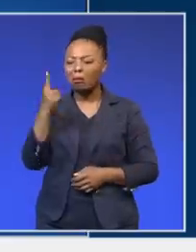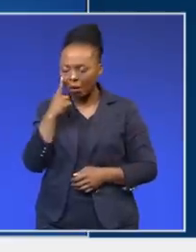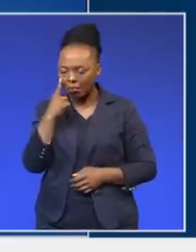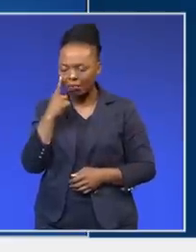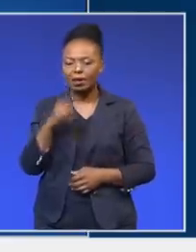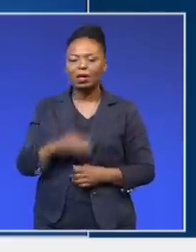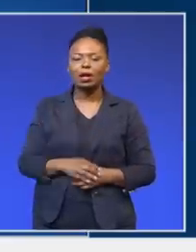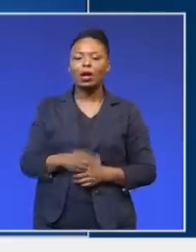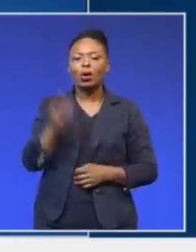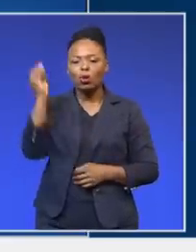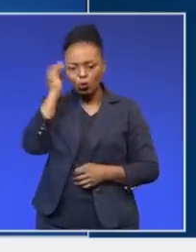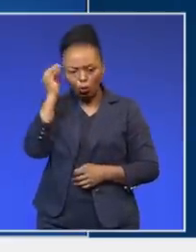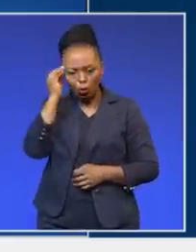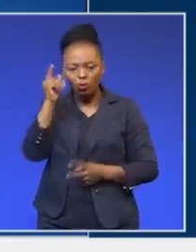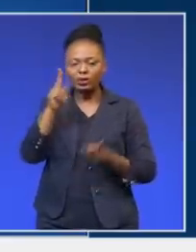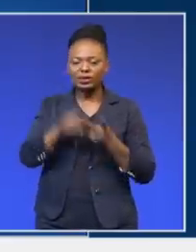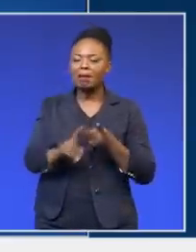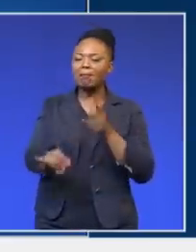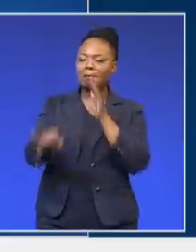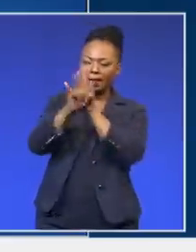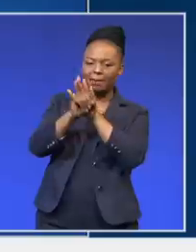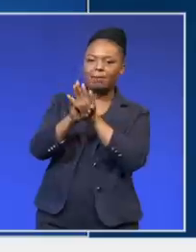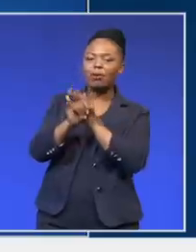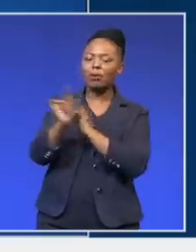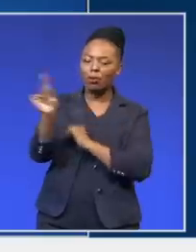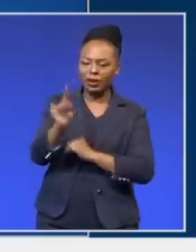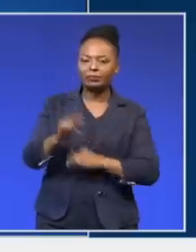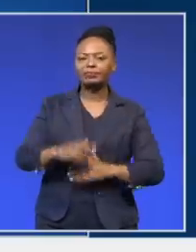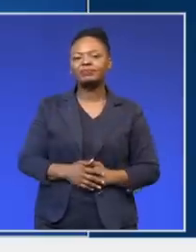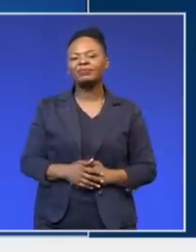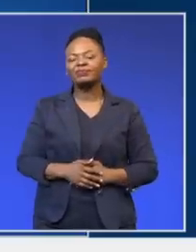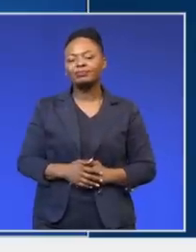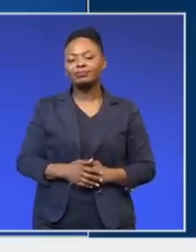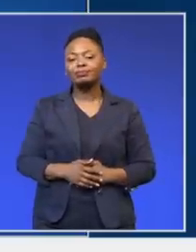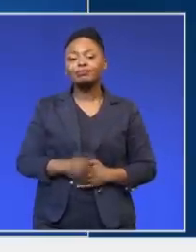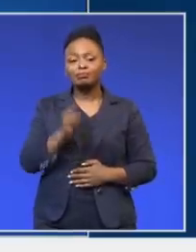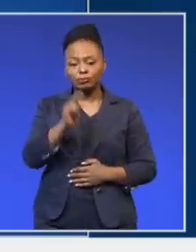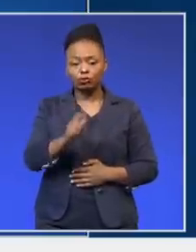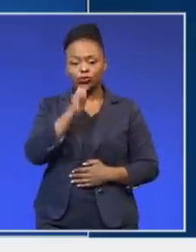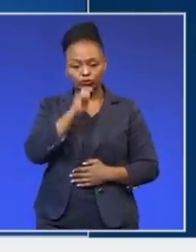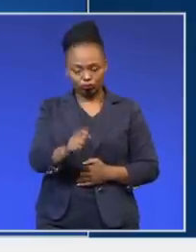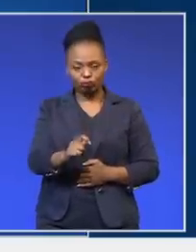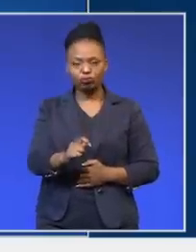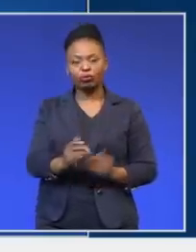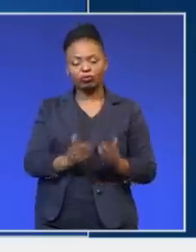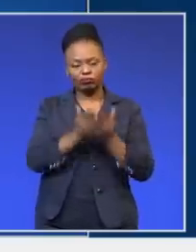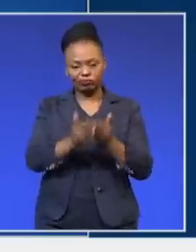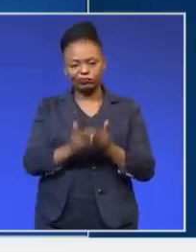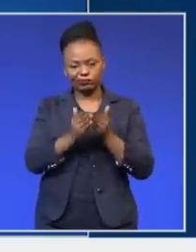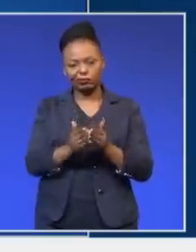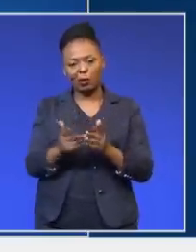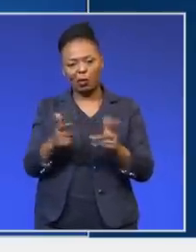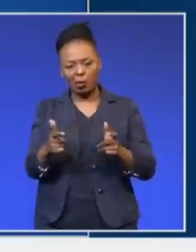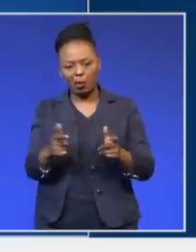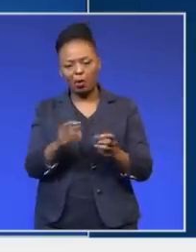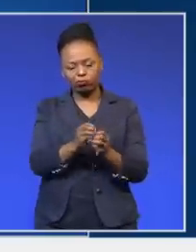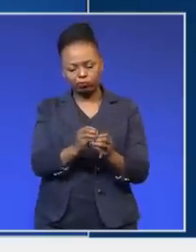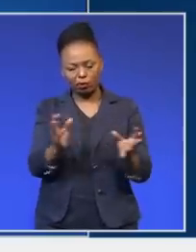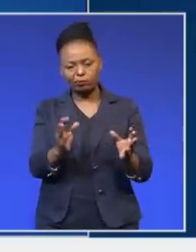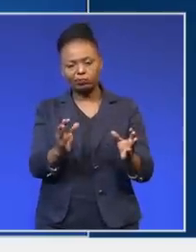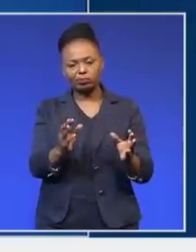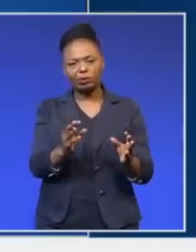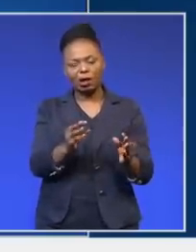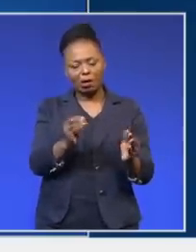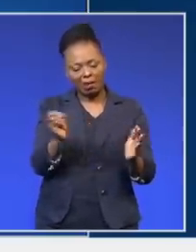we determined at that stage is that, you know, ammunition was offloaded. There's no doubt about that. I've traced it back